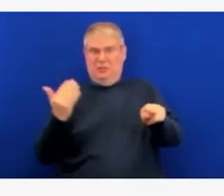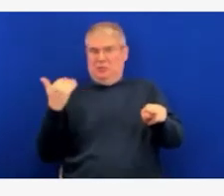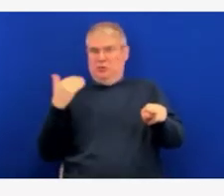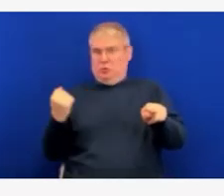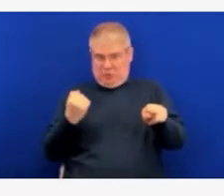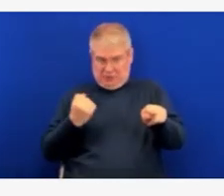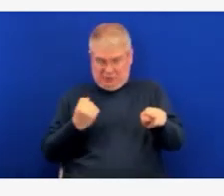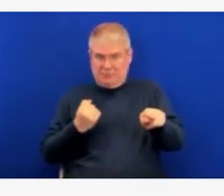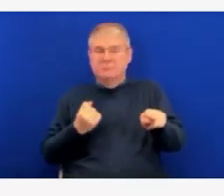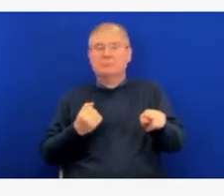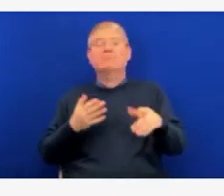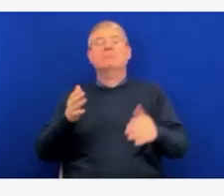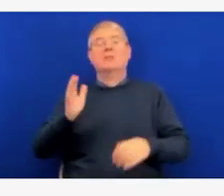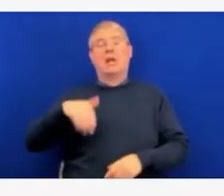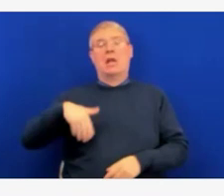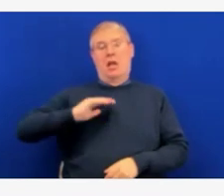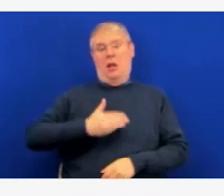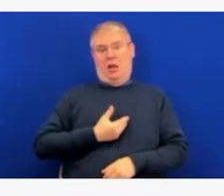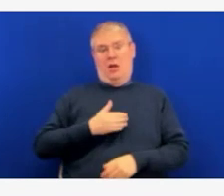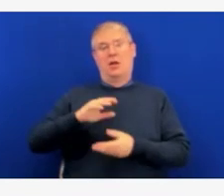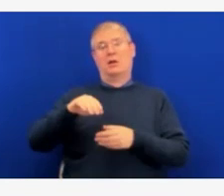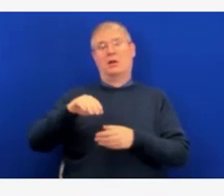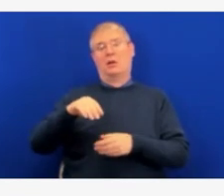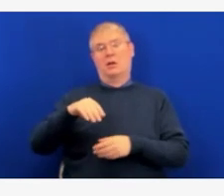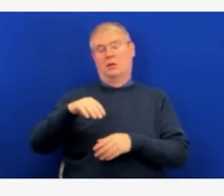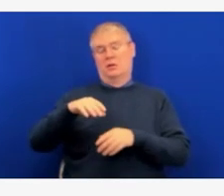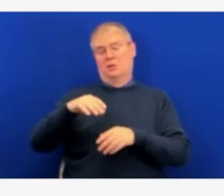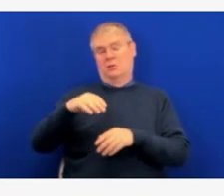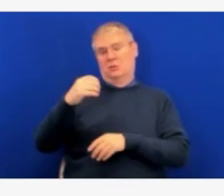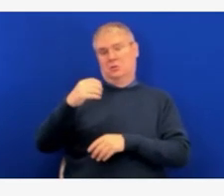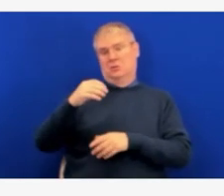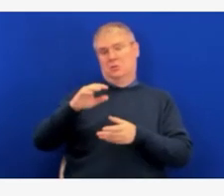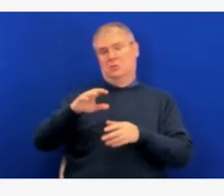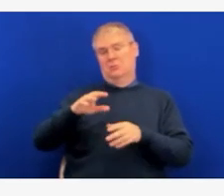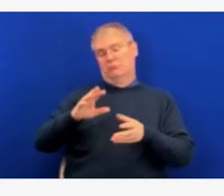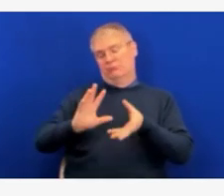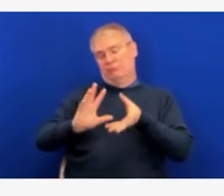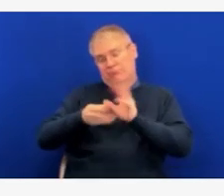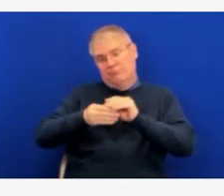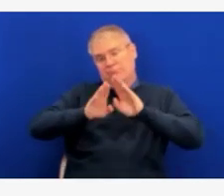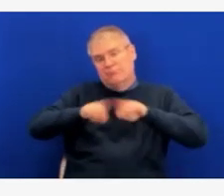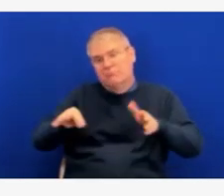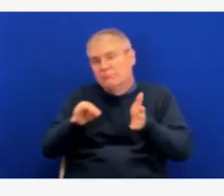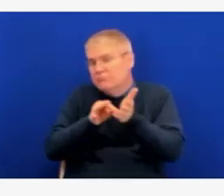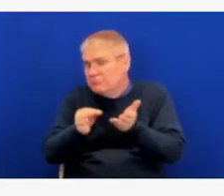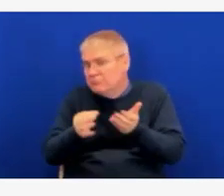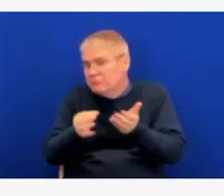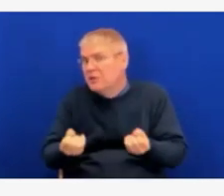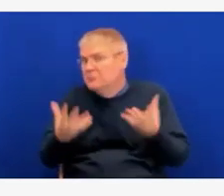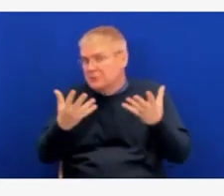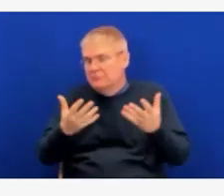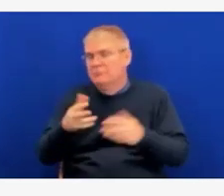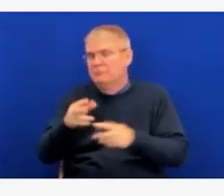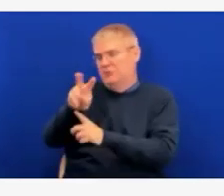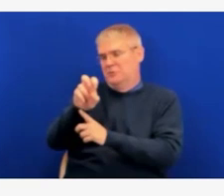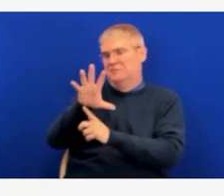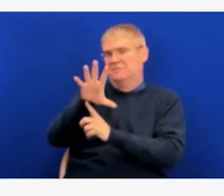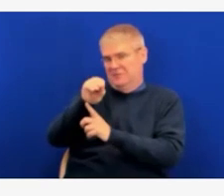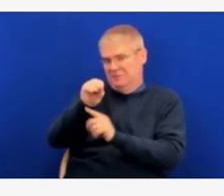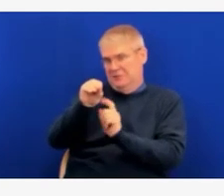hospitalized for their illness since the start of the pandemic. One-third of those hospitalizations have occurred in the last three months.